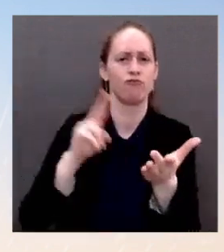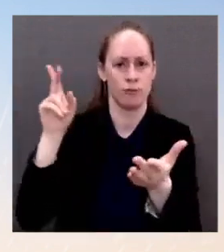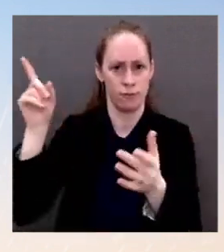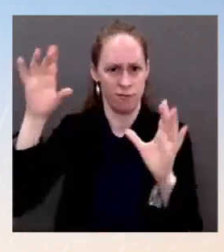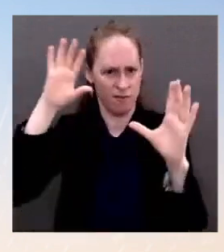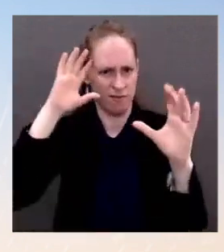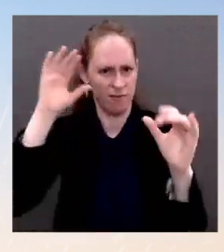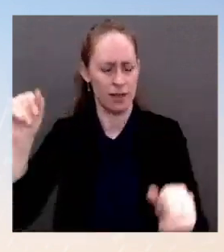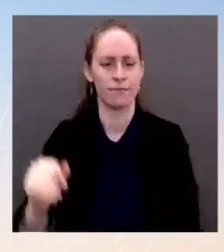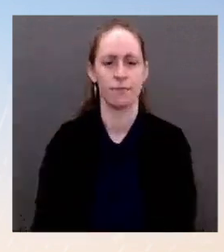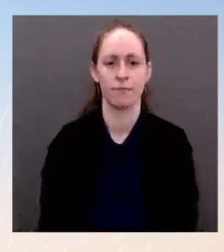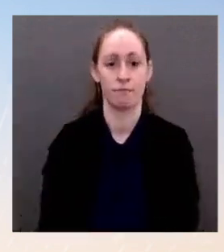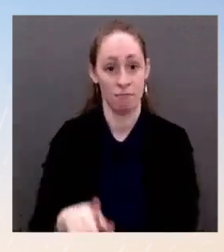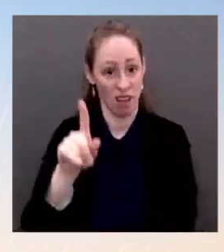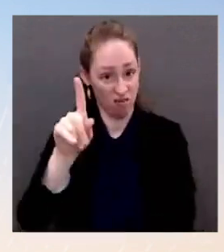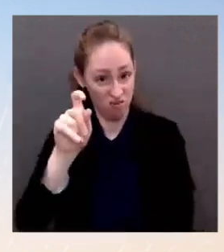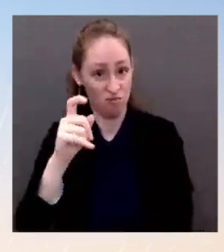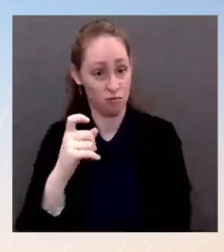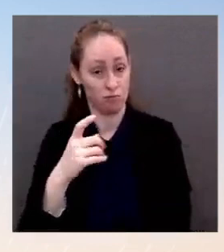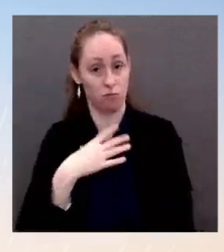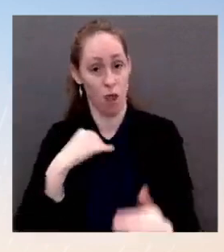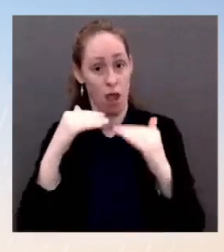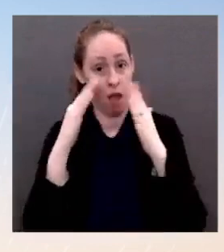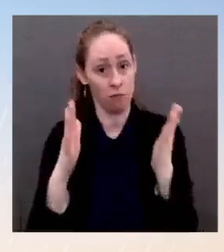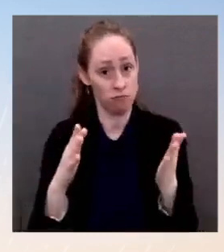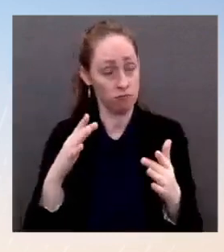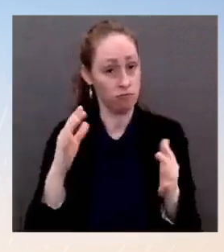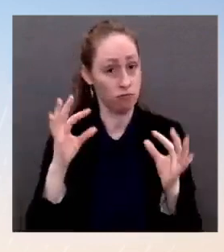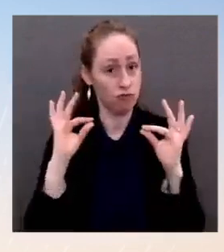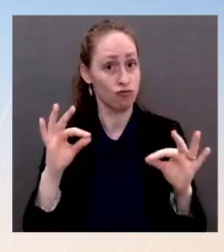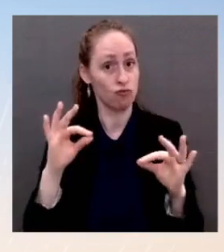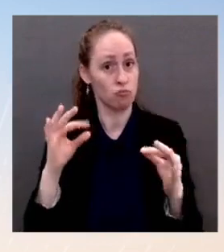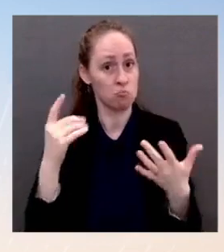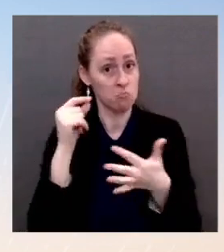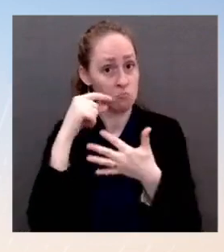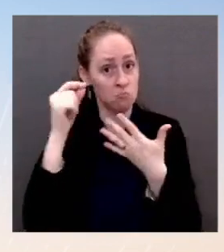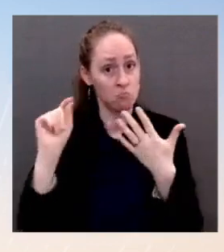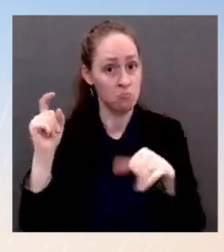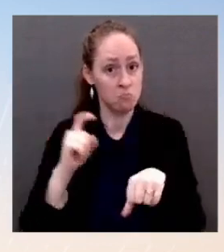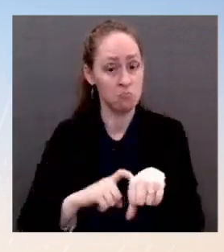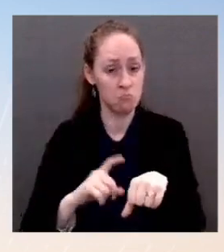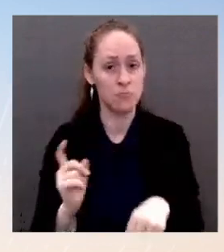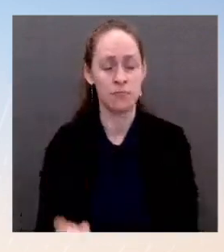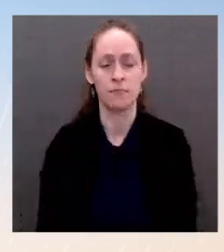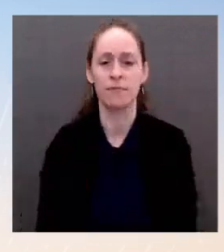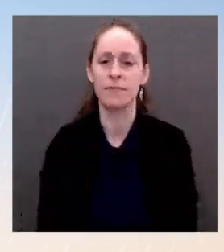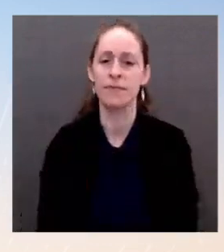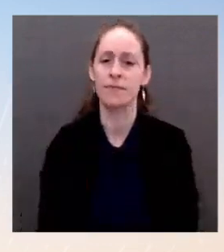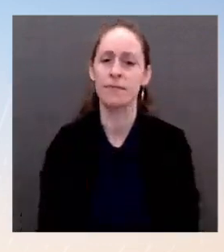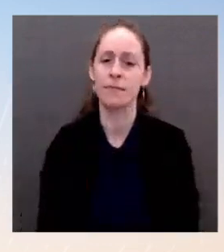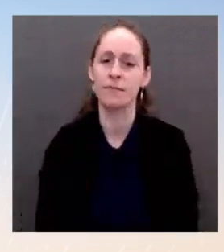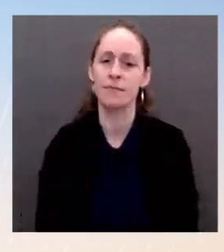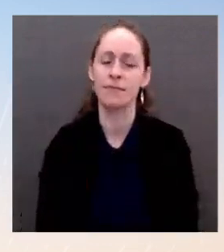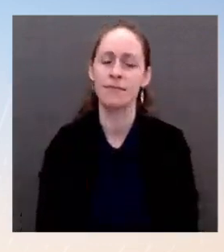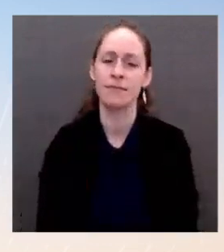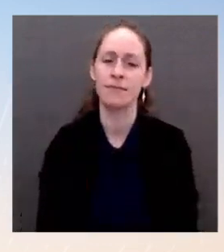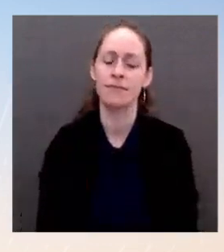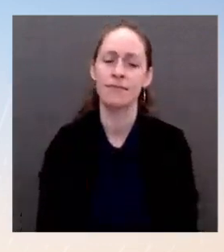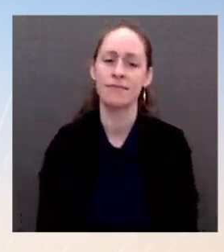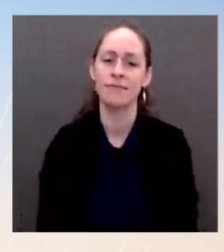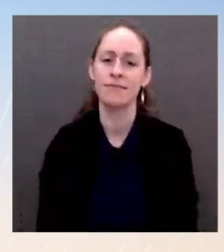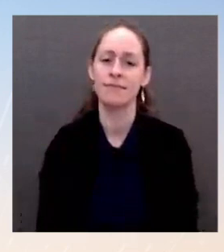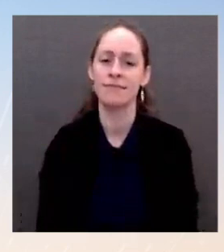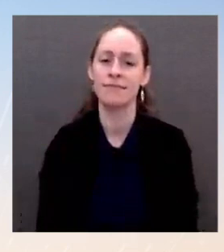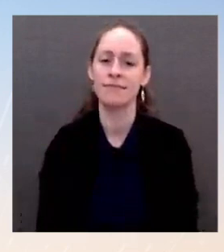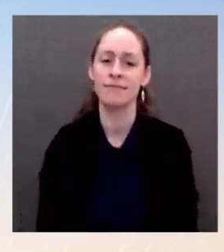deadlines are for writing plans to do things in different agencies. Can you talk about what tangible results Americans